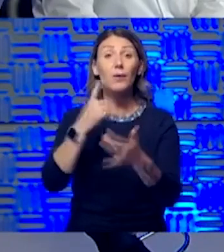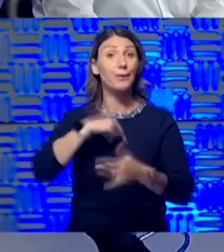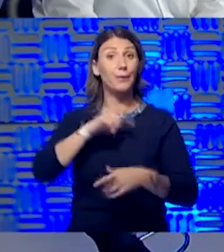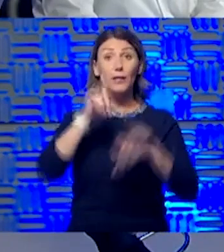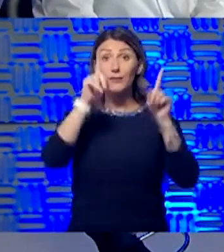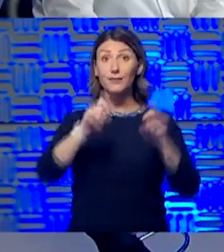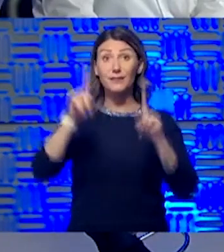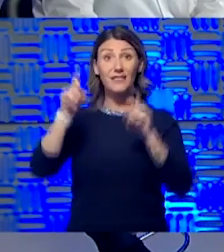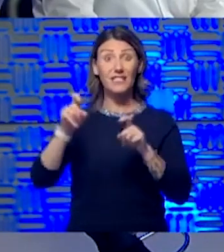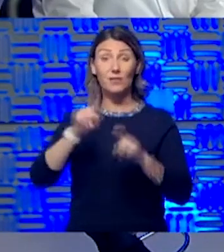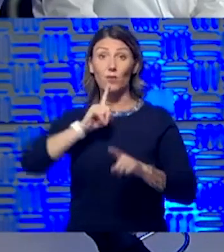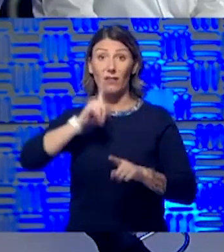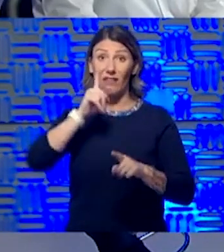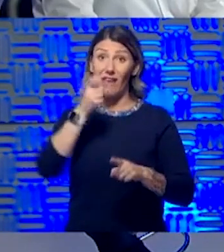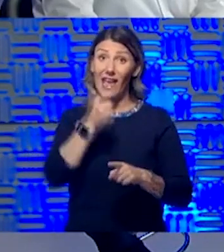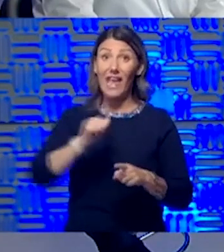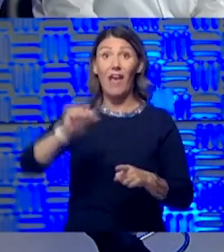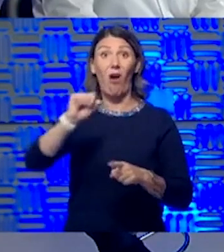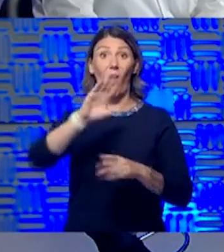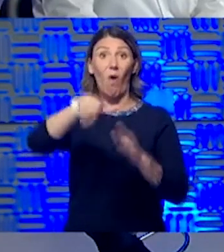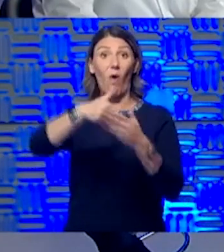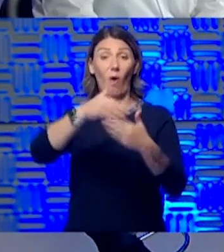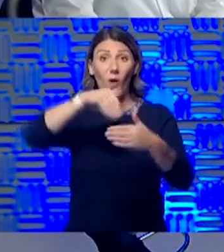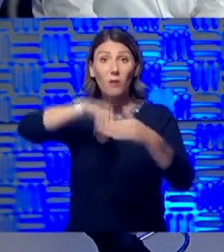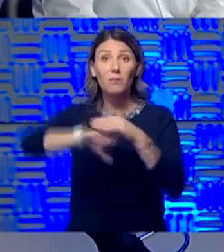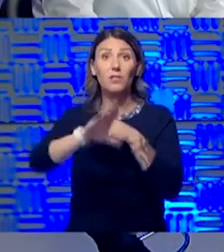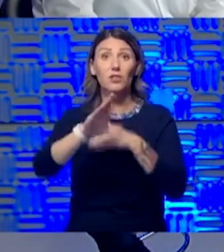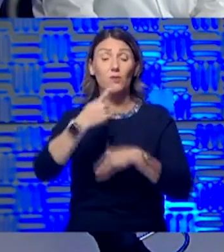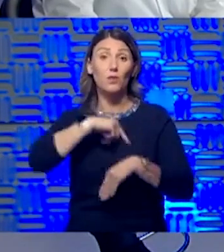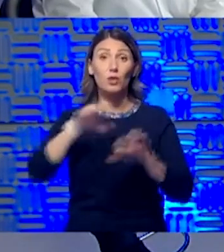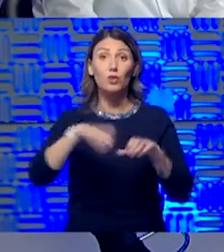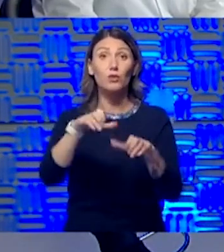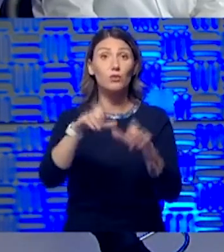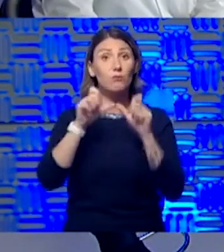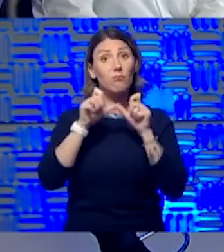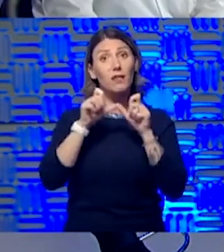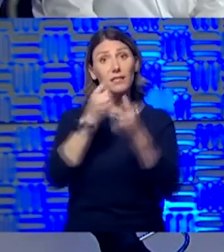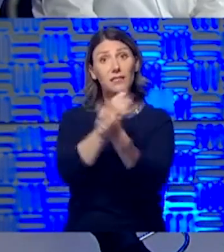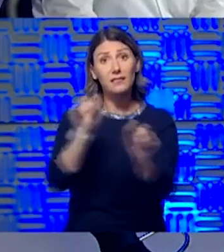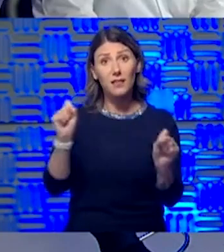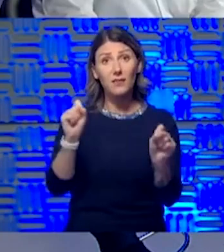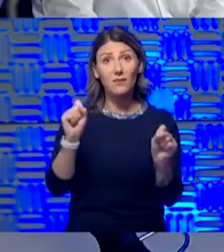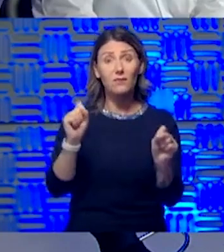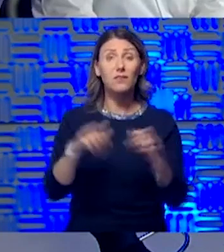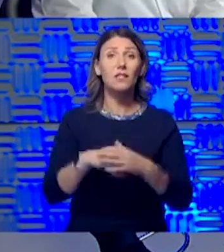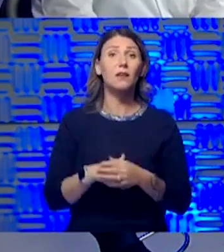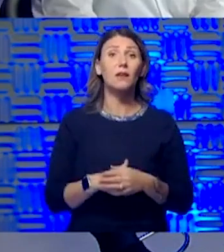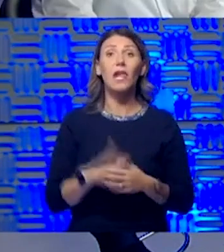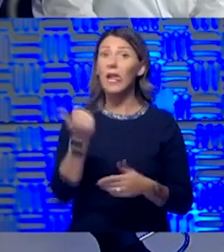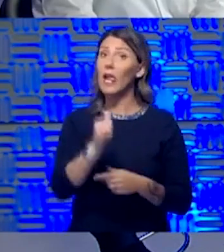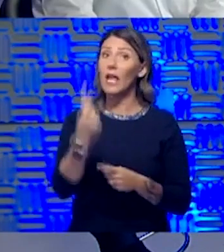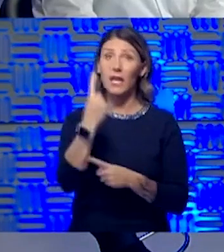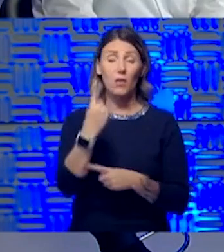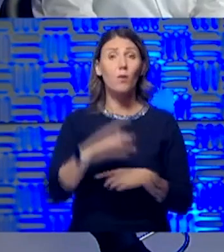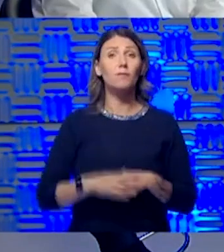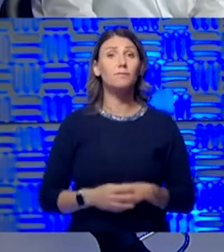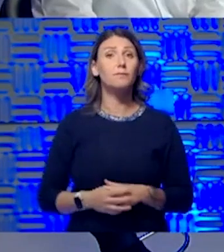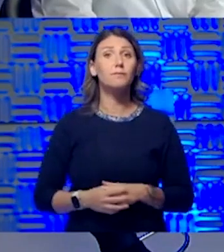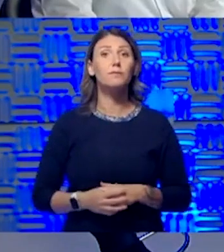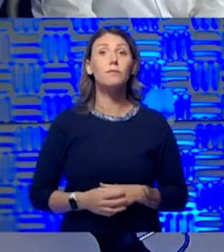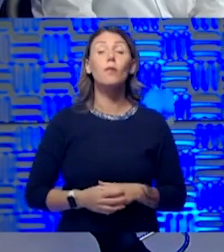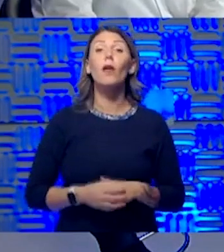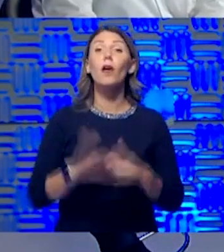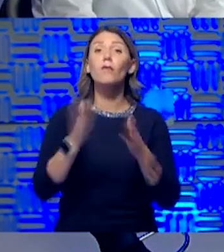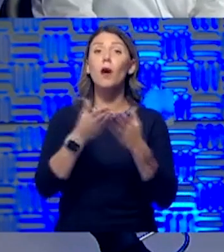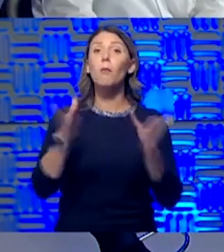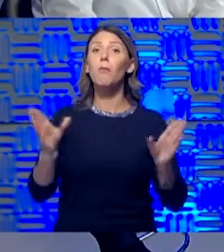admission at KU for COVID-19. We're just going to do that in order to make sure that we keep people safe, so anybody who's being admitted. So I have a